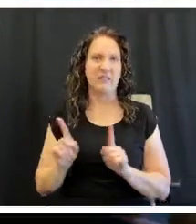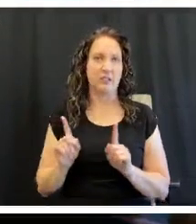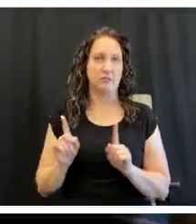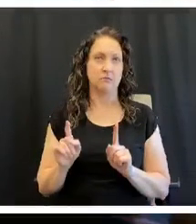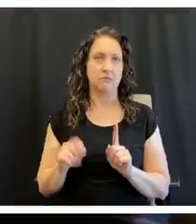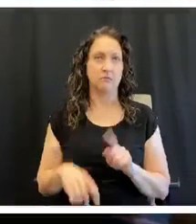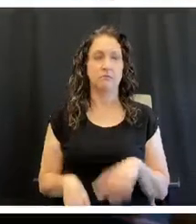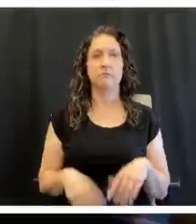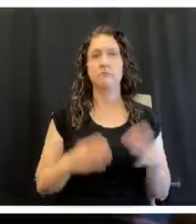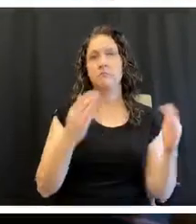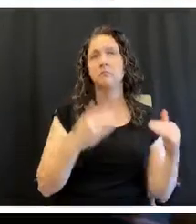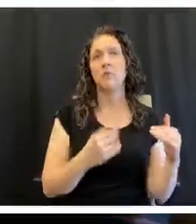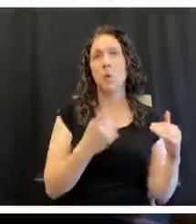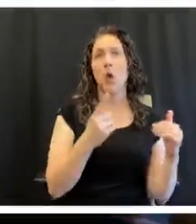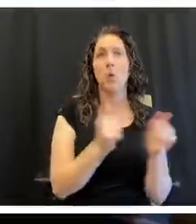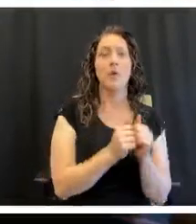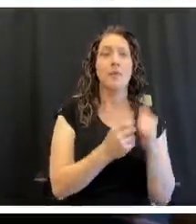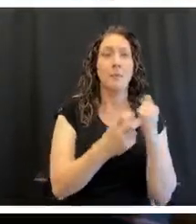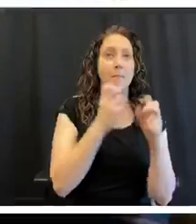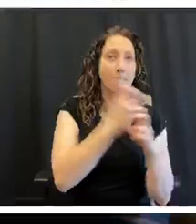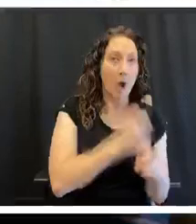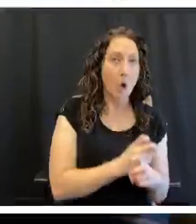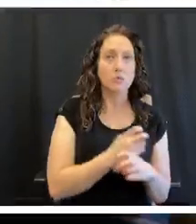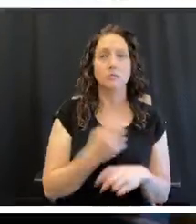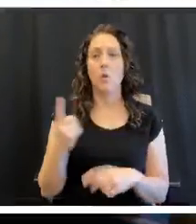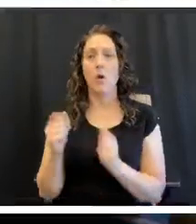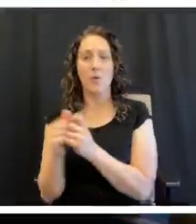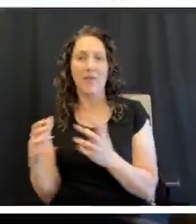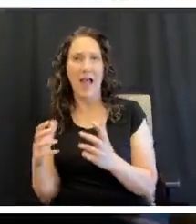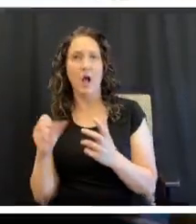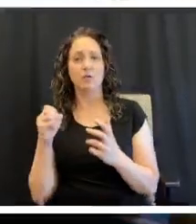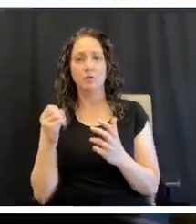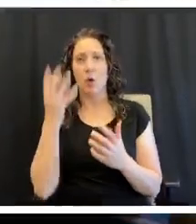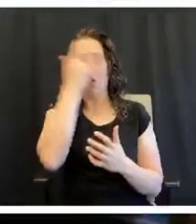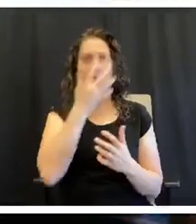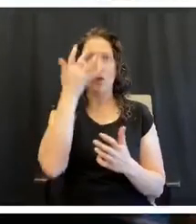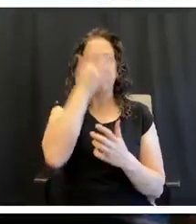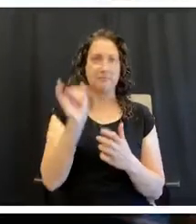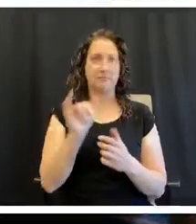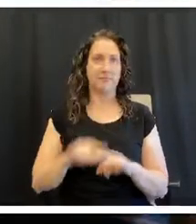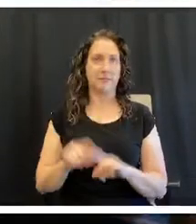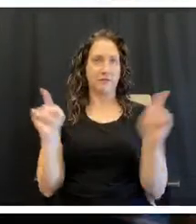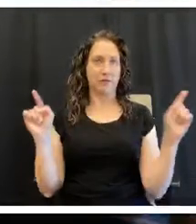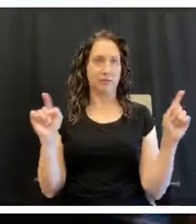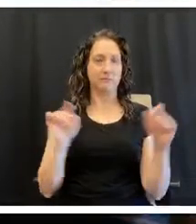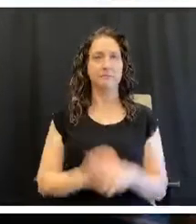would do one bone in one bone out so that they would appear to be somewhat different. Um,